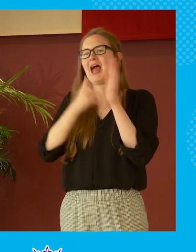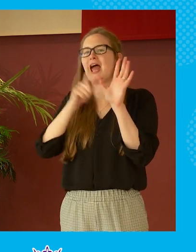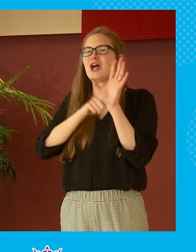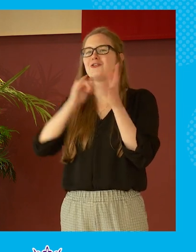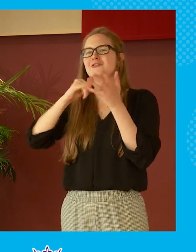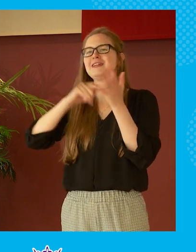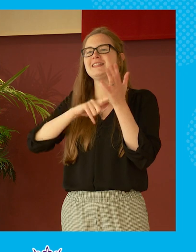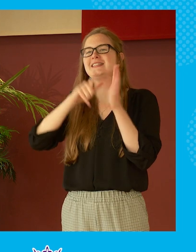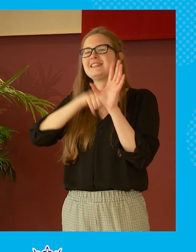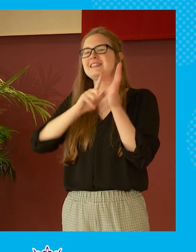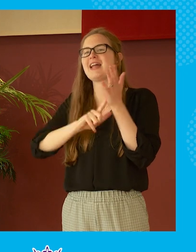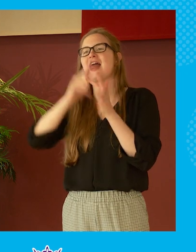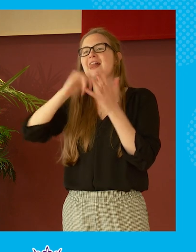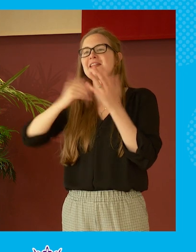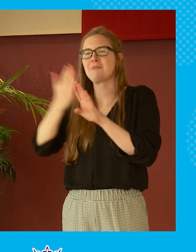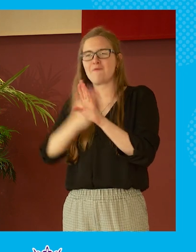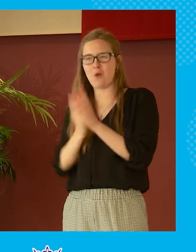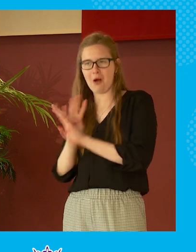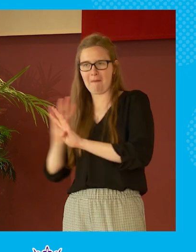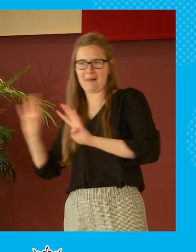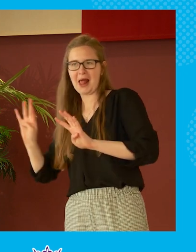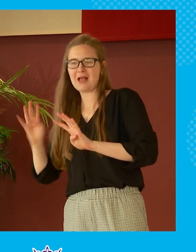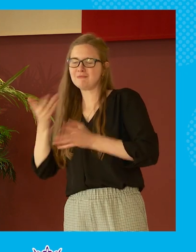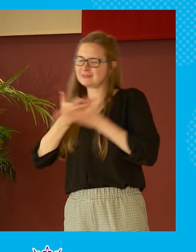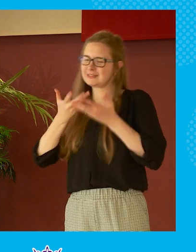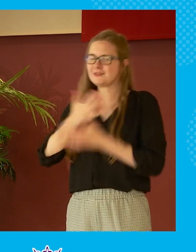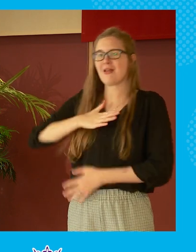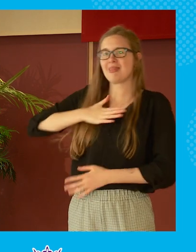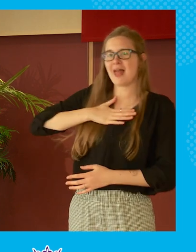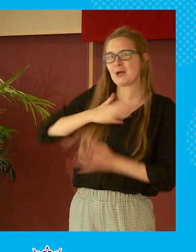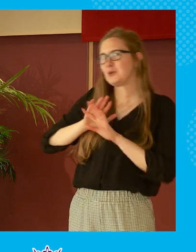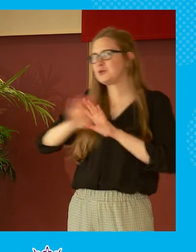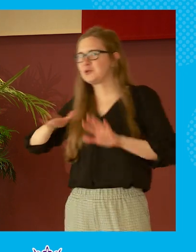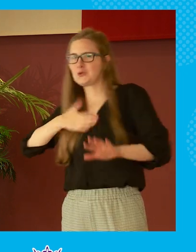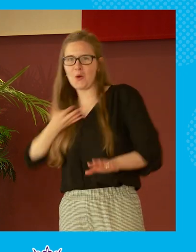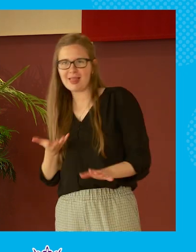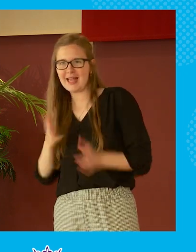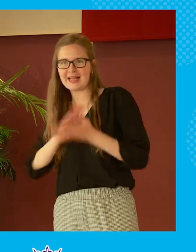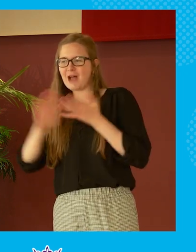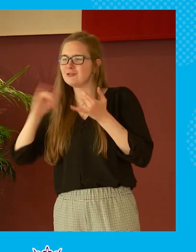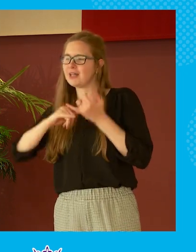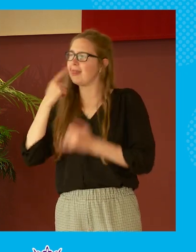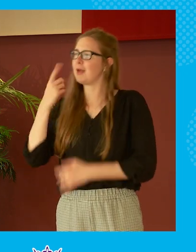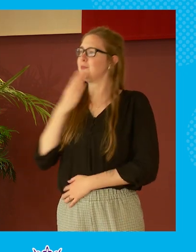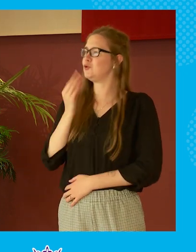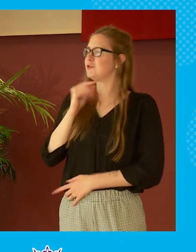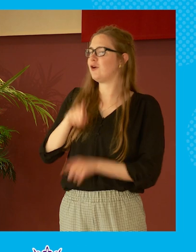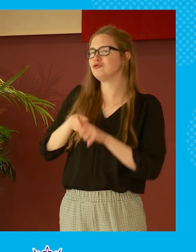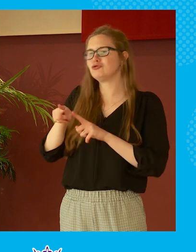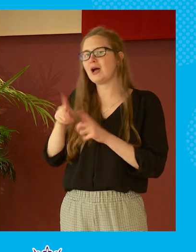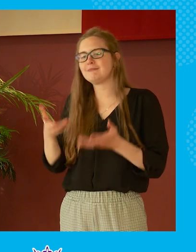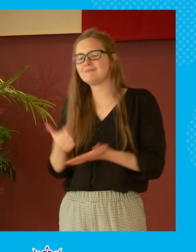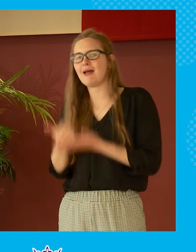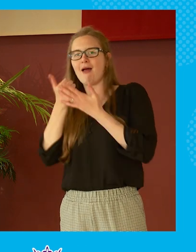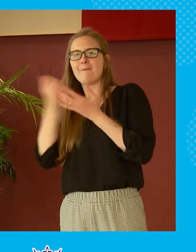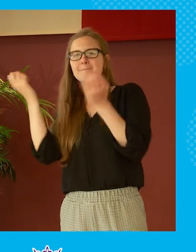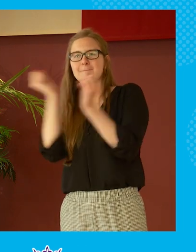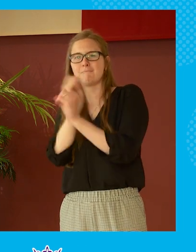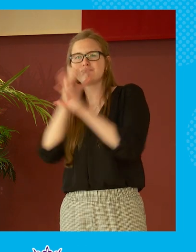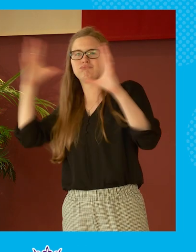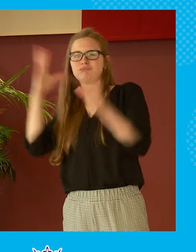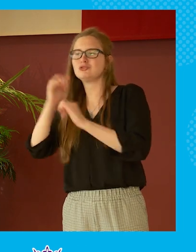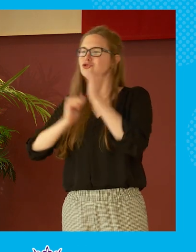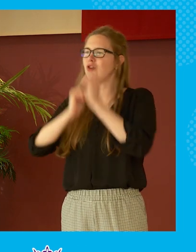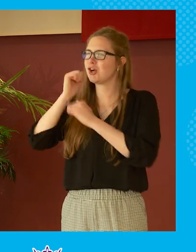talking more about what you do or don't like harry styles might be a really useful thing in helping us to understand